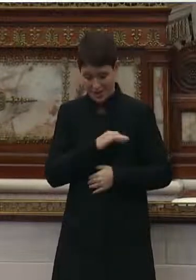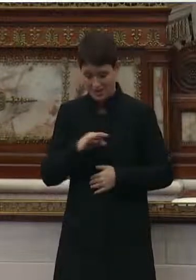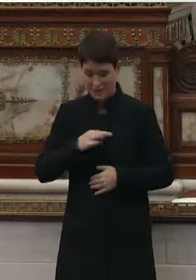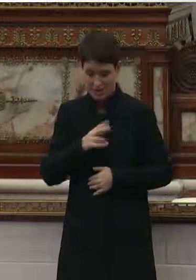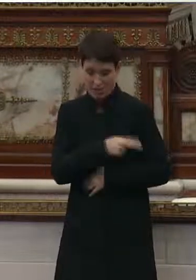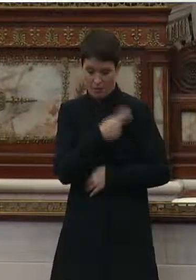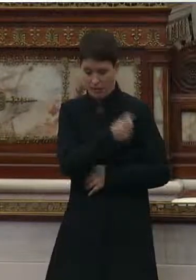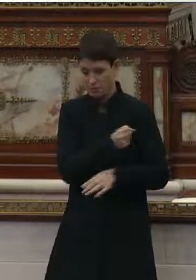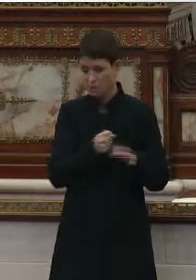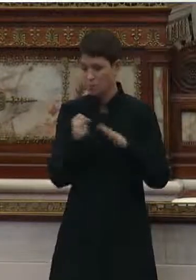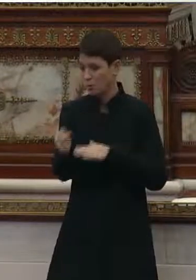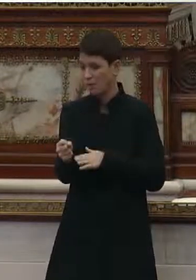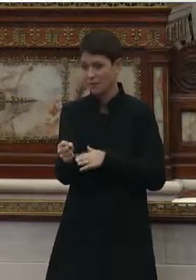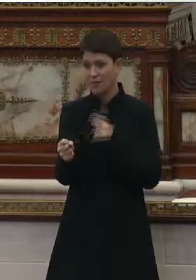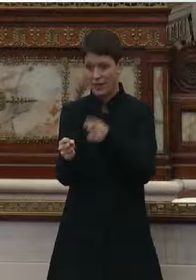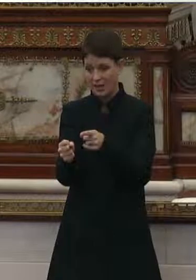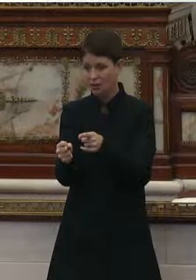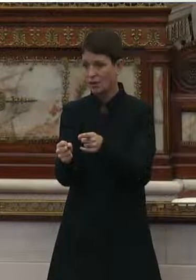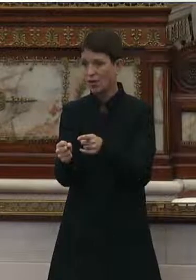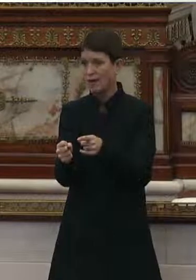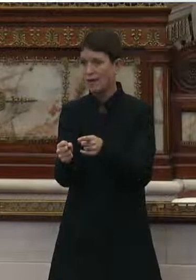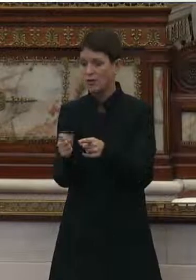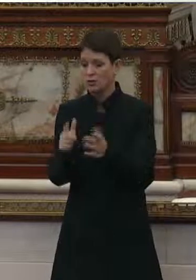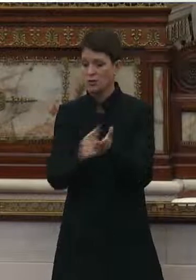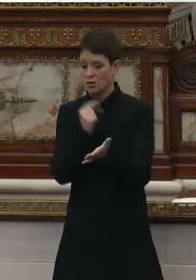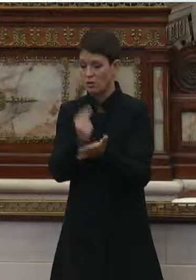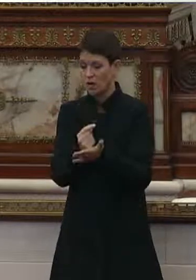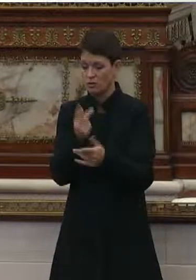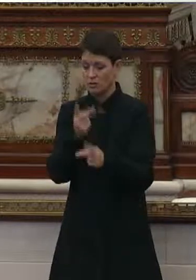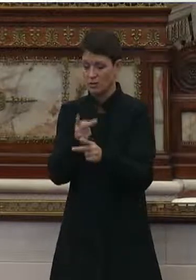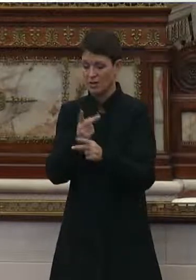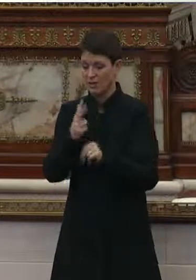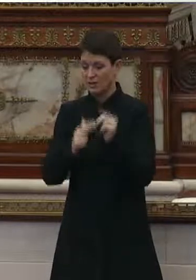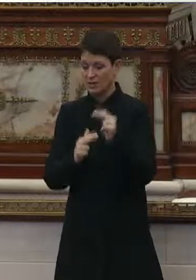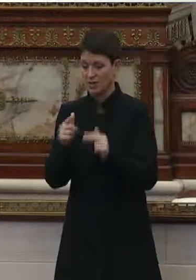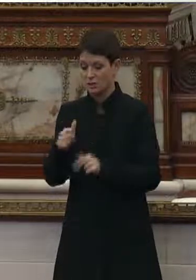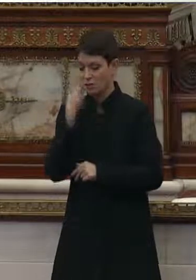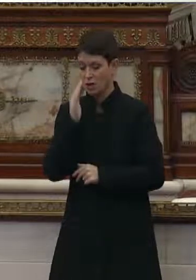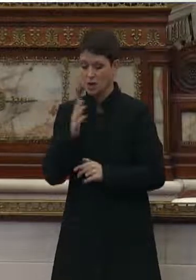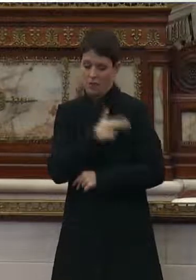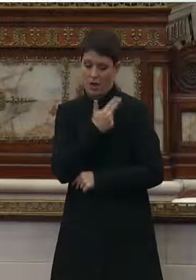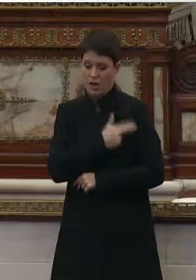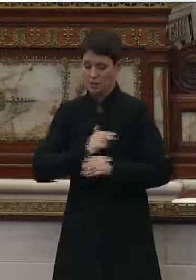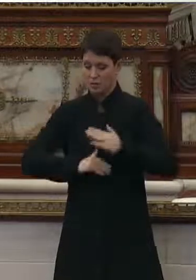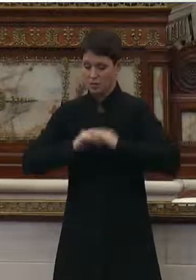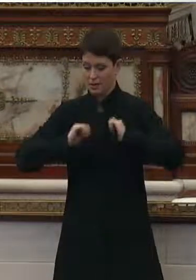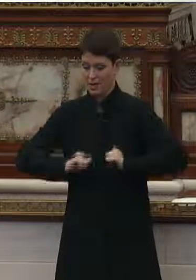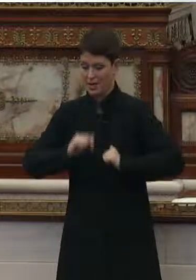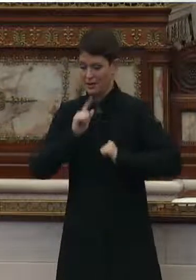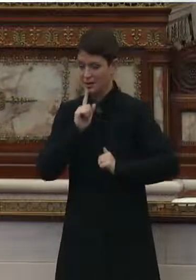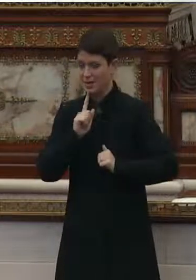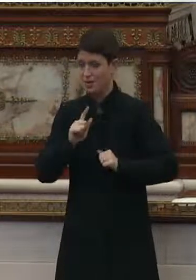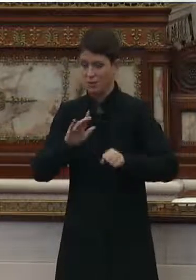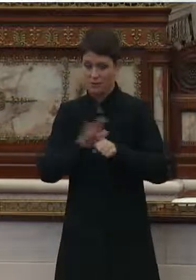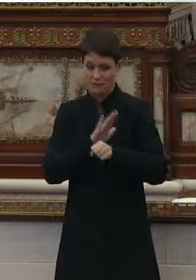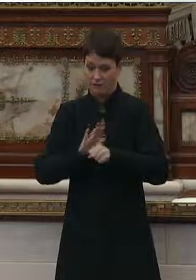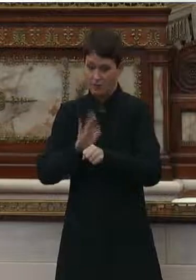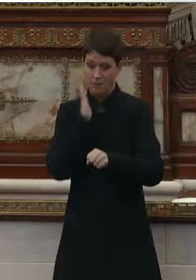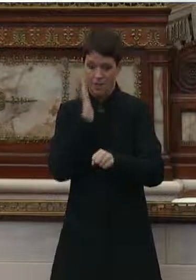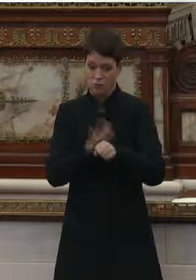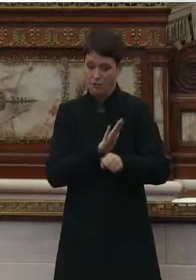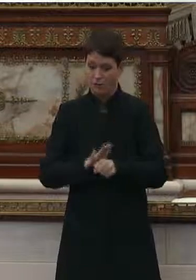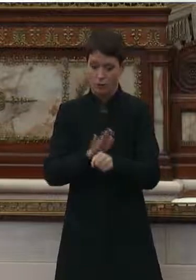hospitals to be able to just lend to the long-term care facilities. But as everybody knows, the hospital capacity is also really full right now. And the